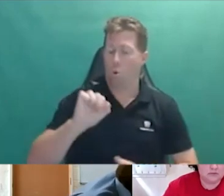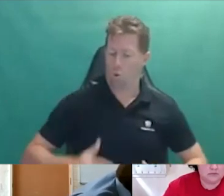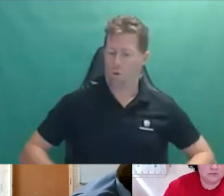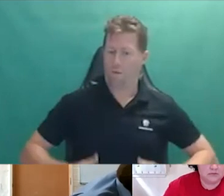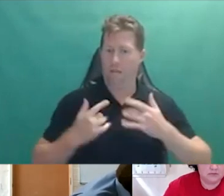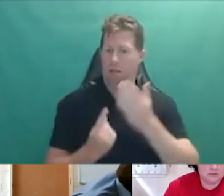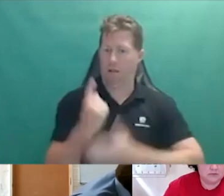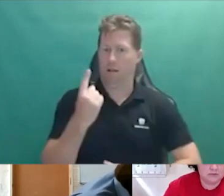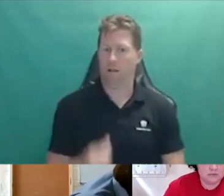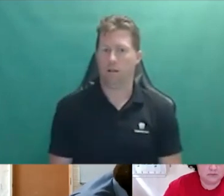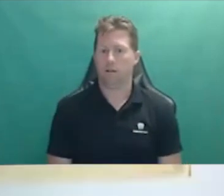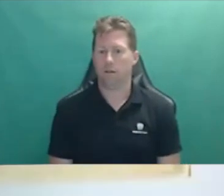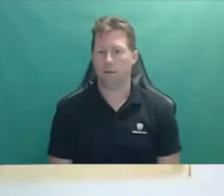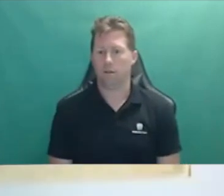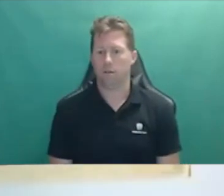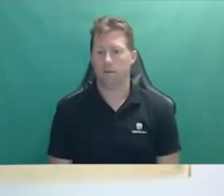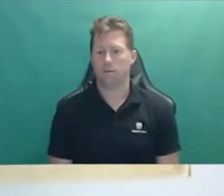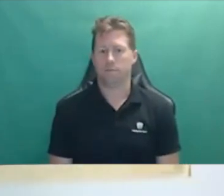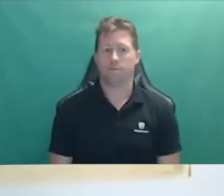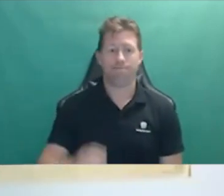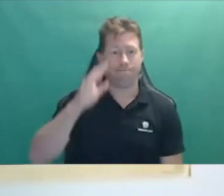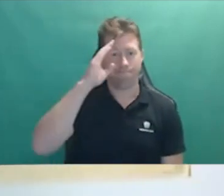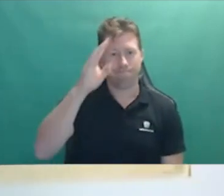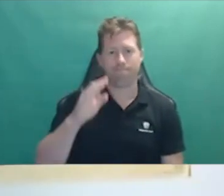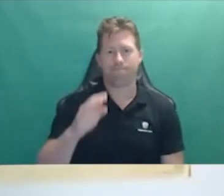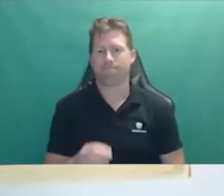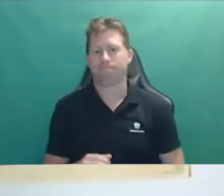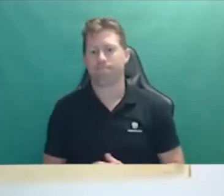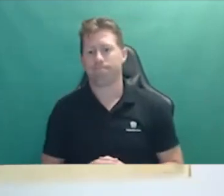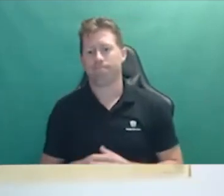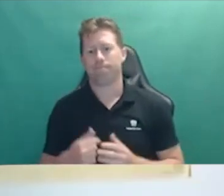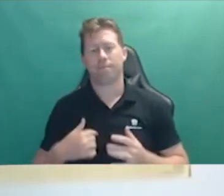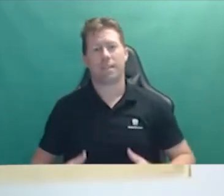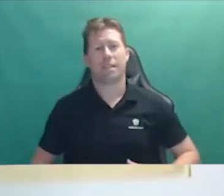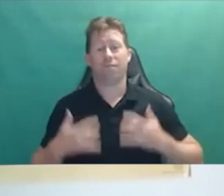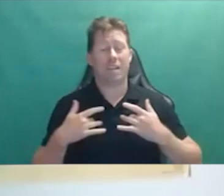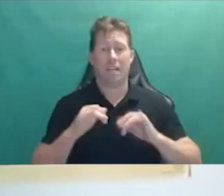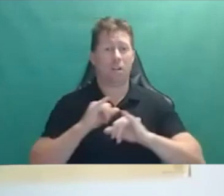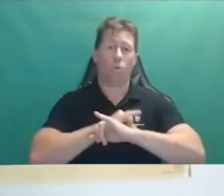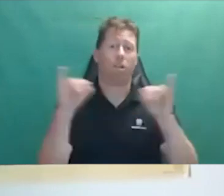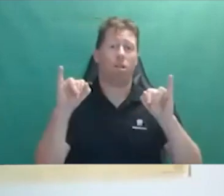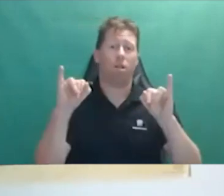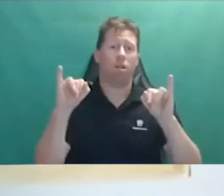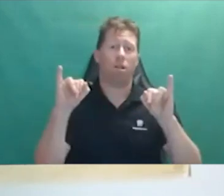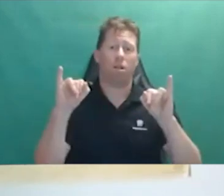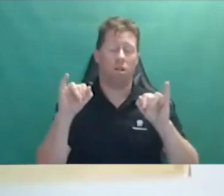pilots went? Yeah, certainly. So it was pretty poor from the onset.